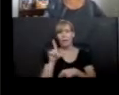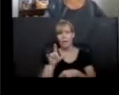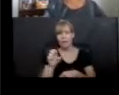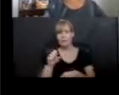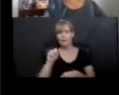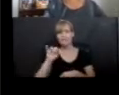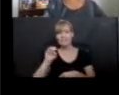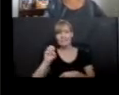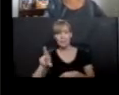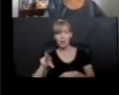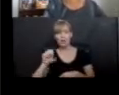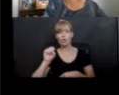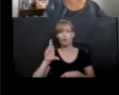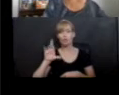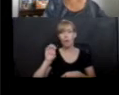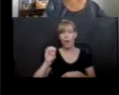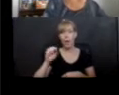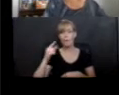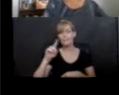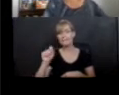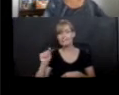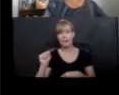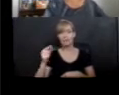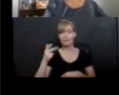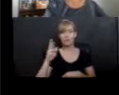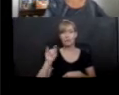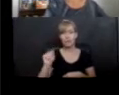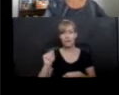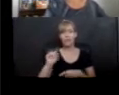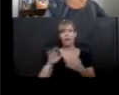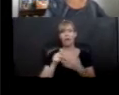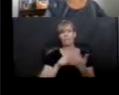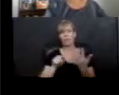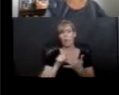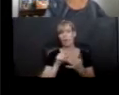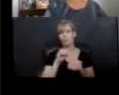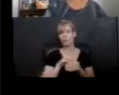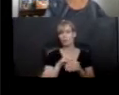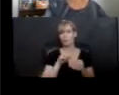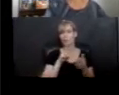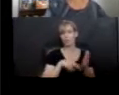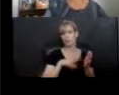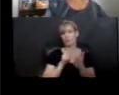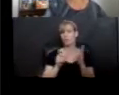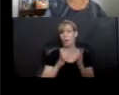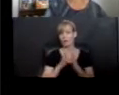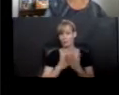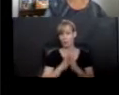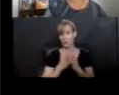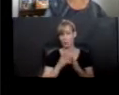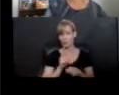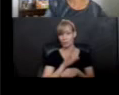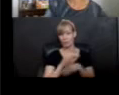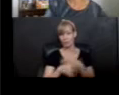scribe, zest, grit. All of these words are words that are in the reader's and writer's book, right? So using words